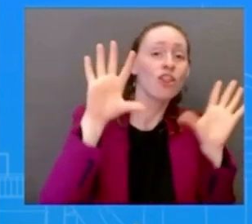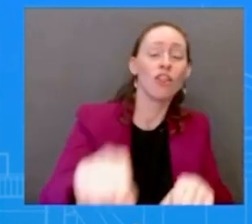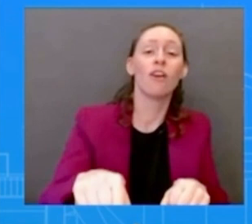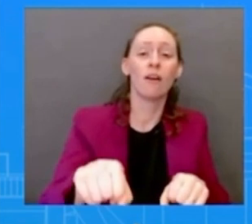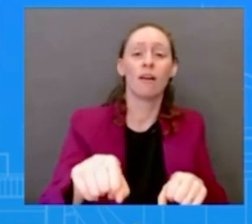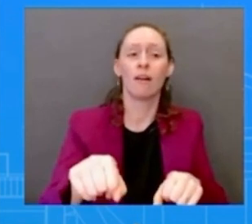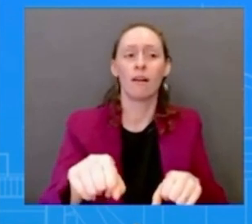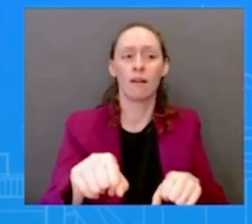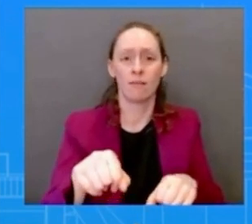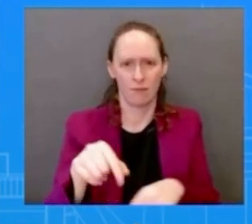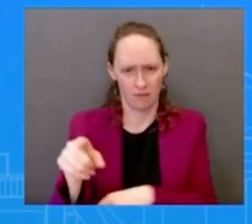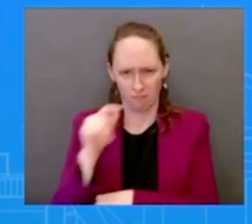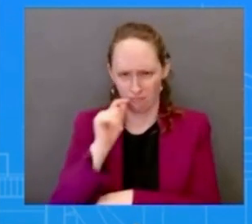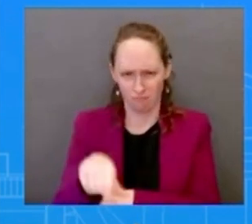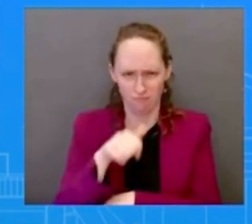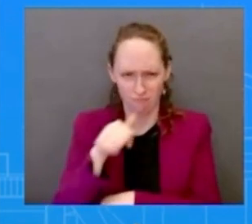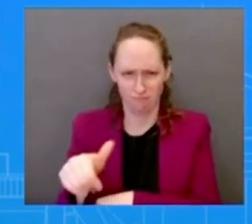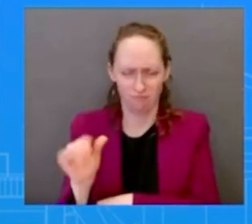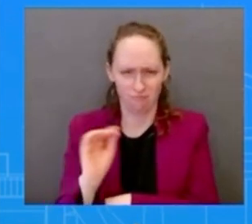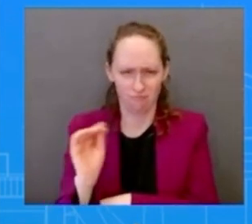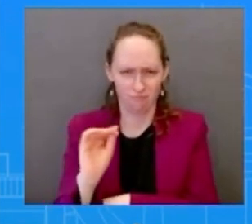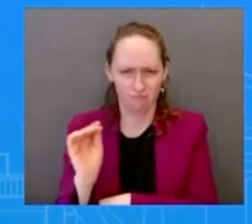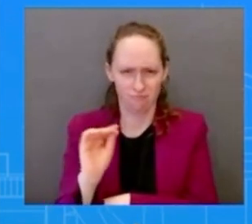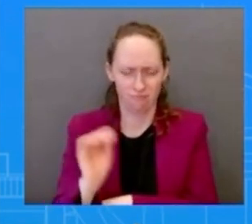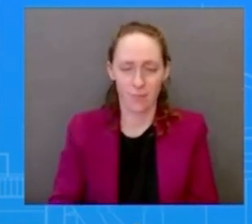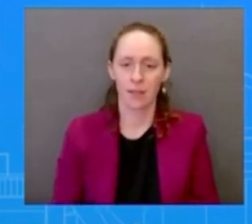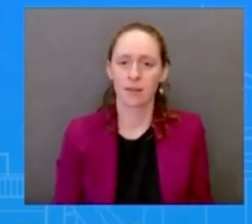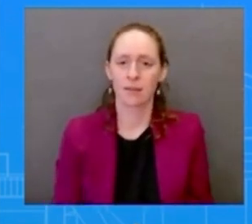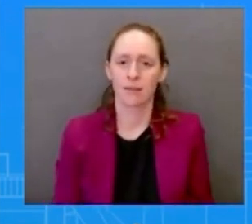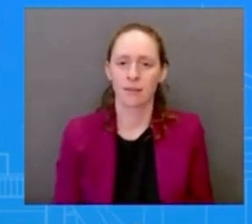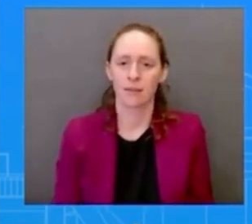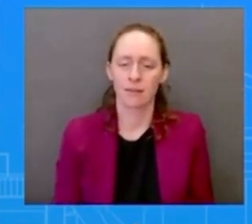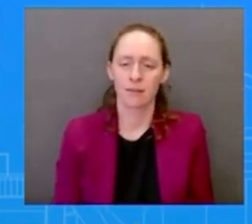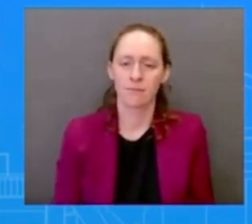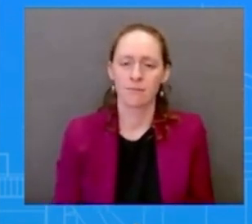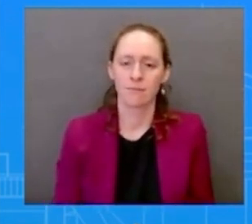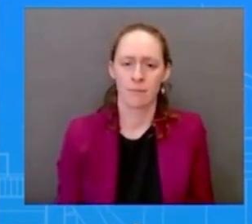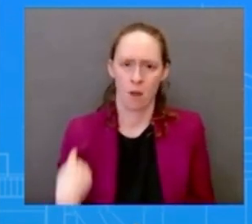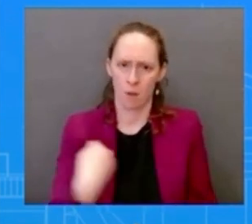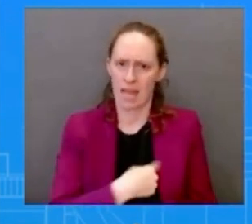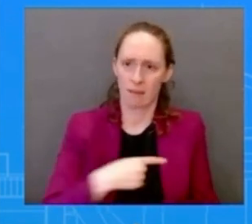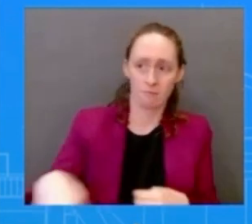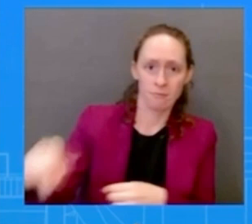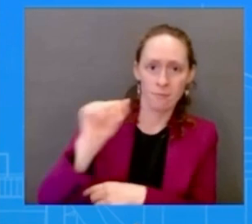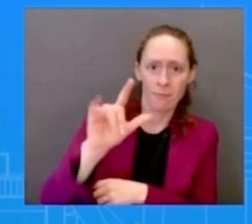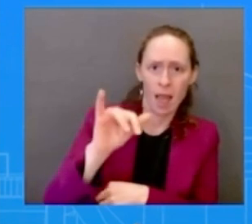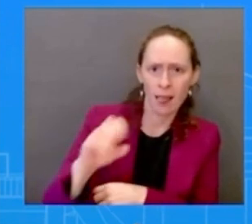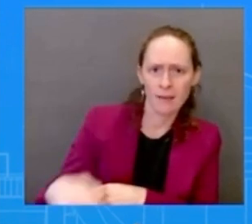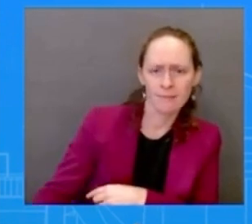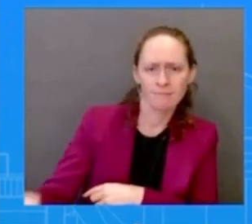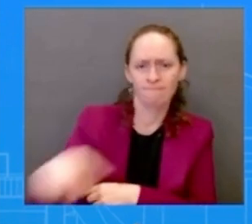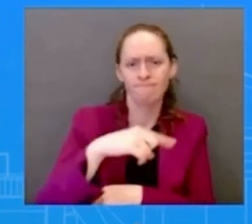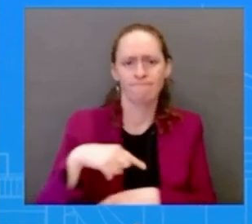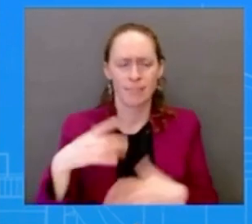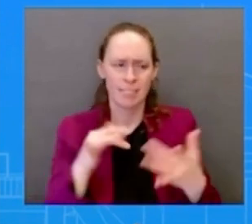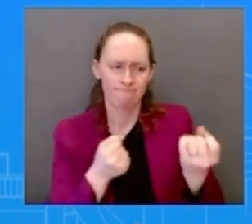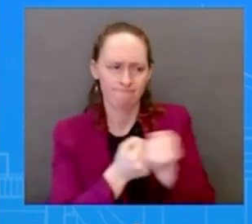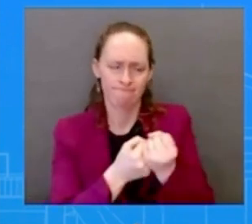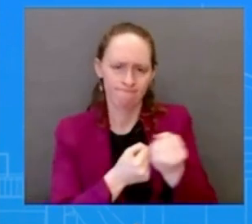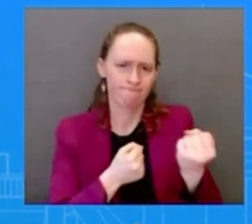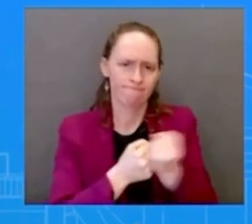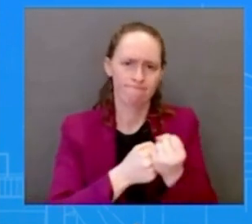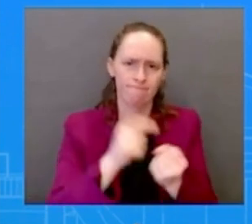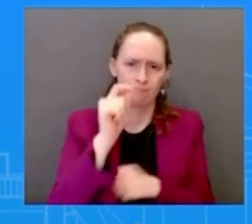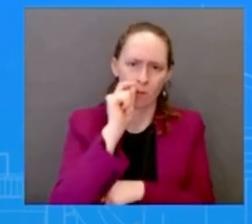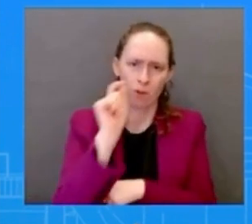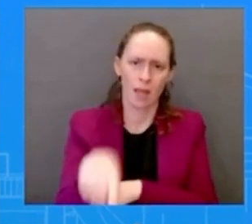allies to uh to help ukraine the best that we can and so we're going to continue doing historic amount of security assistance as we have